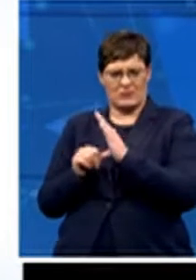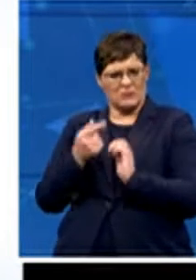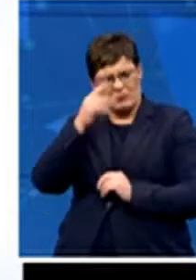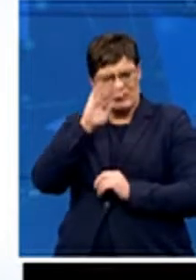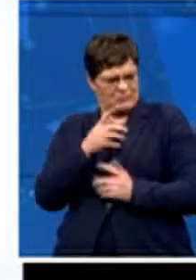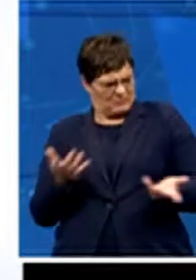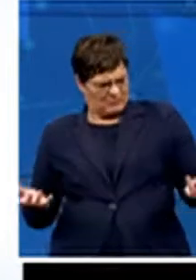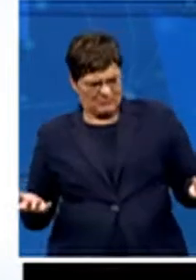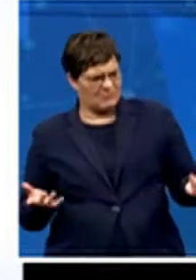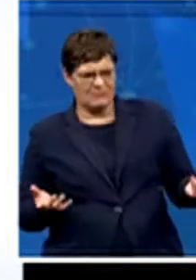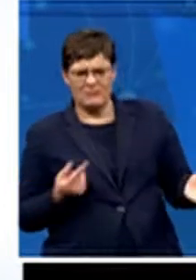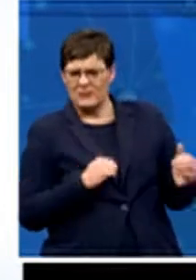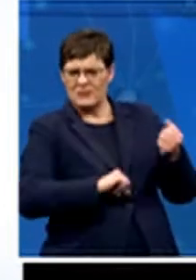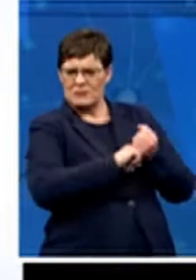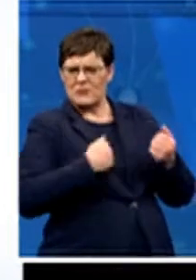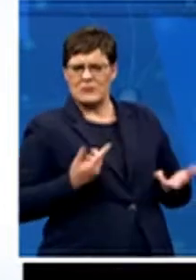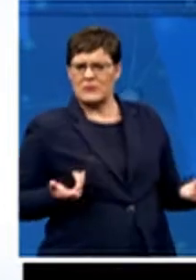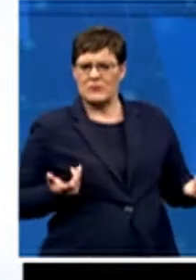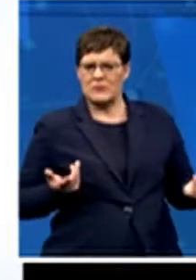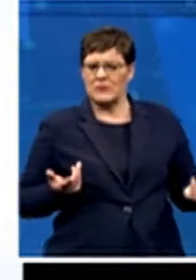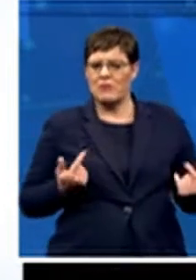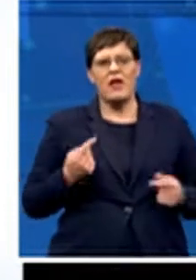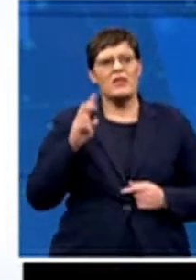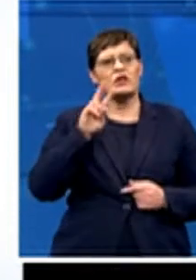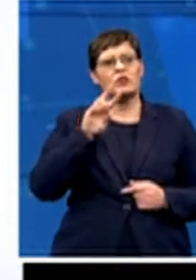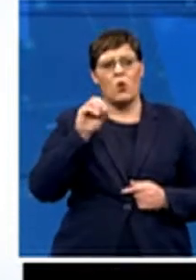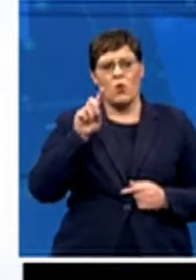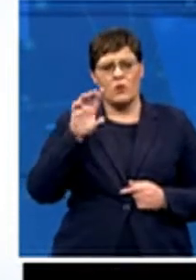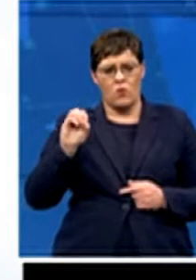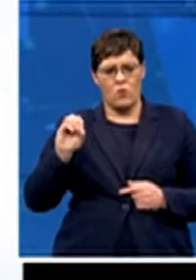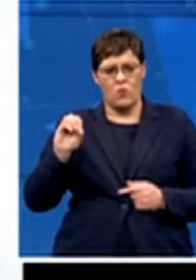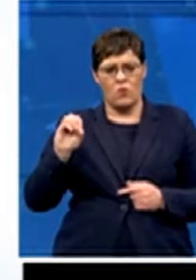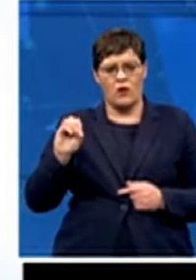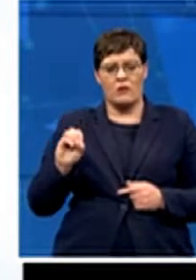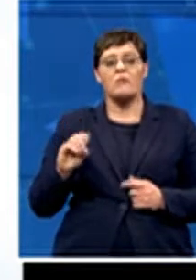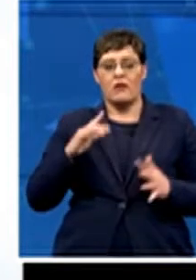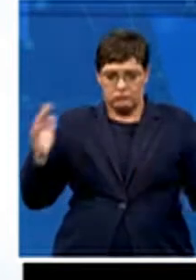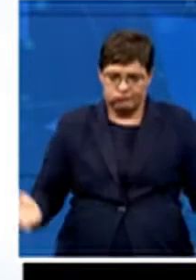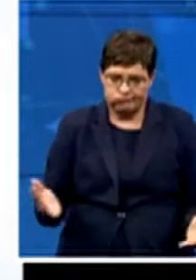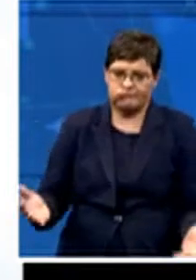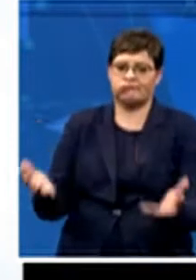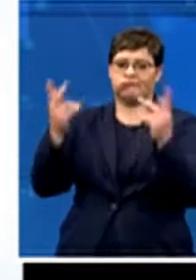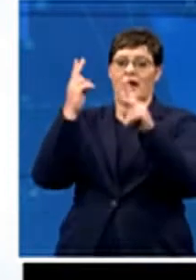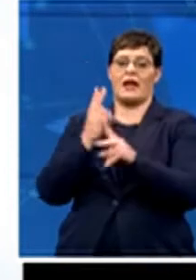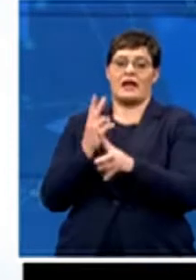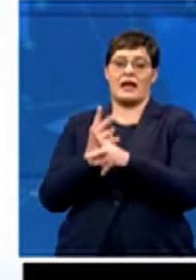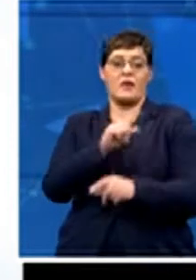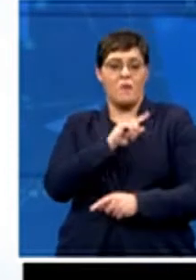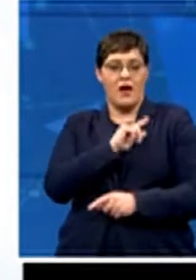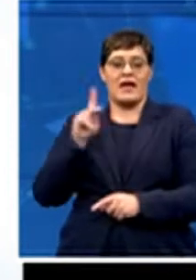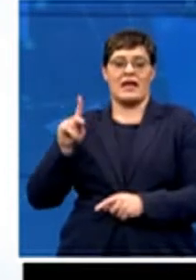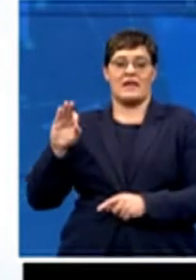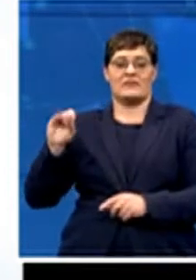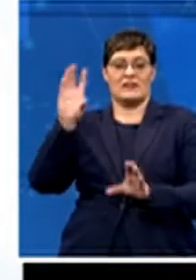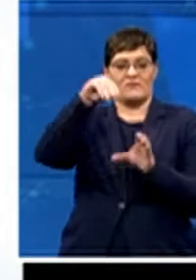think it was about 2010, where it started to be revived again when KFC came on board. And so that's what the players really